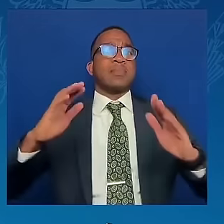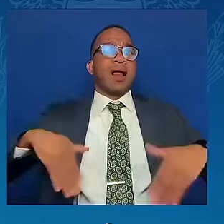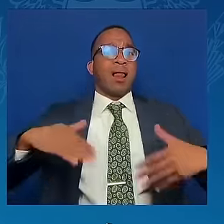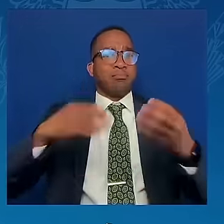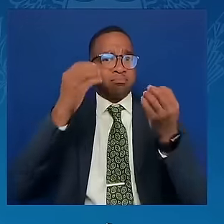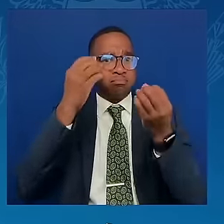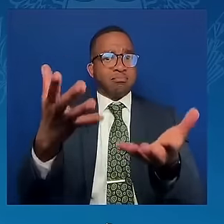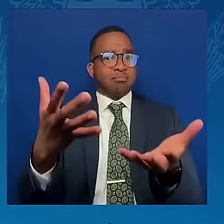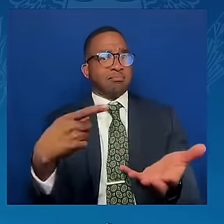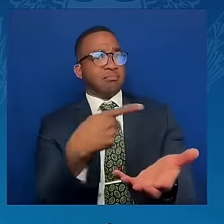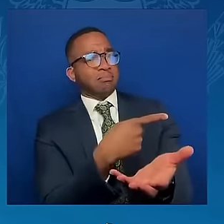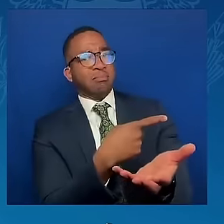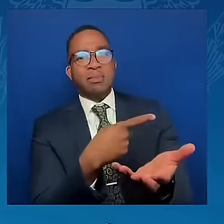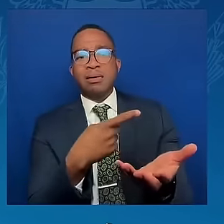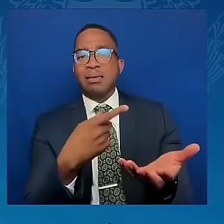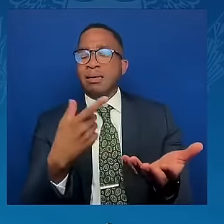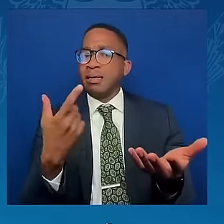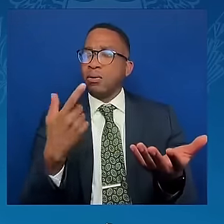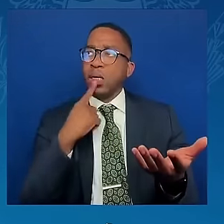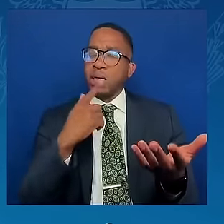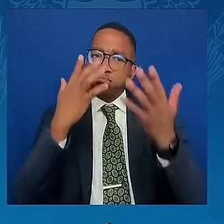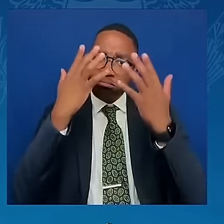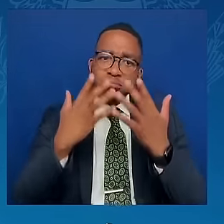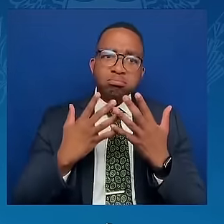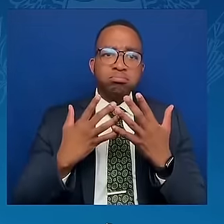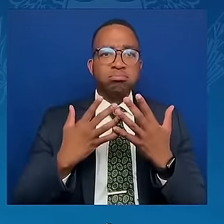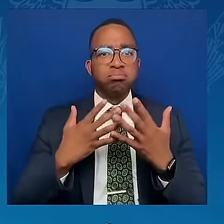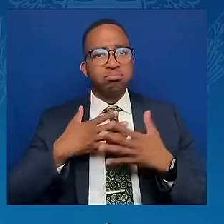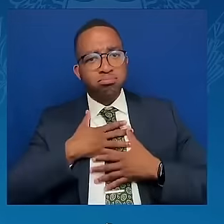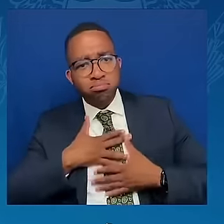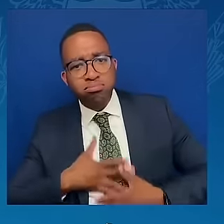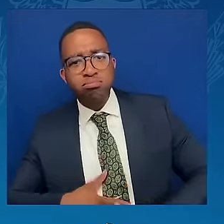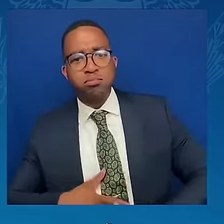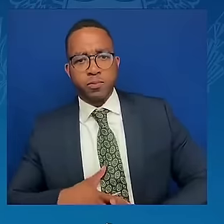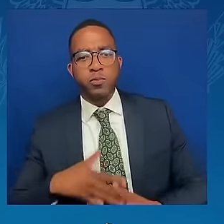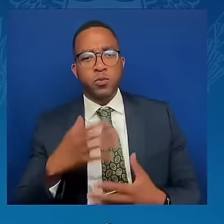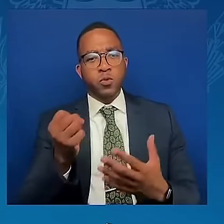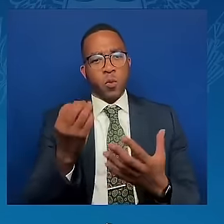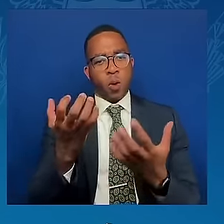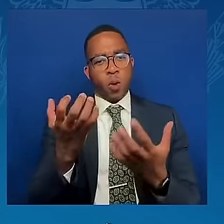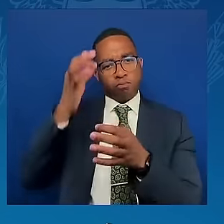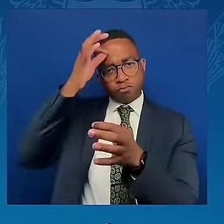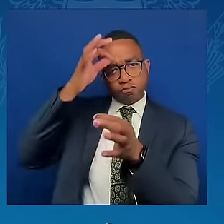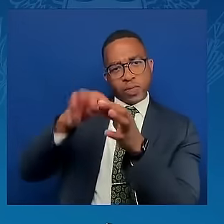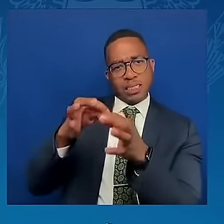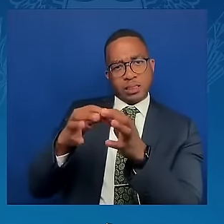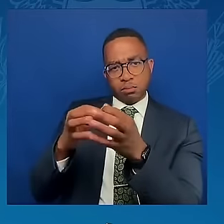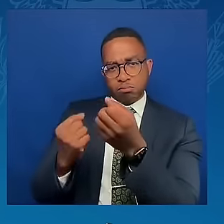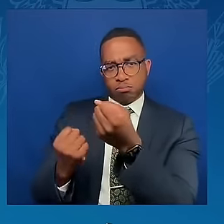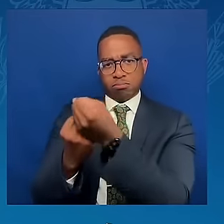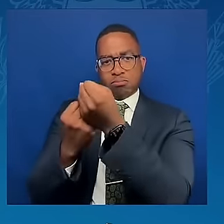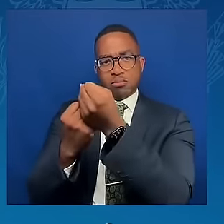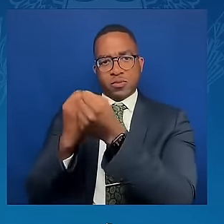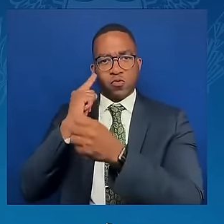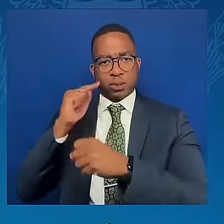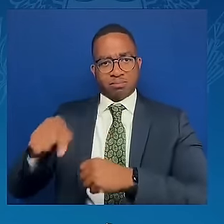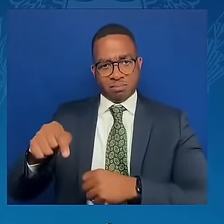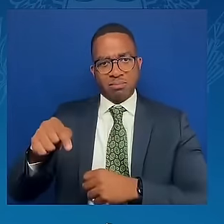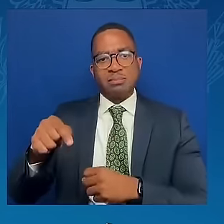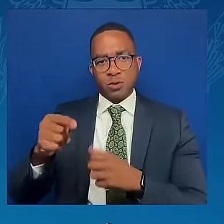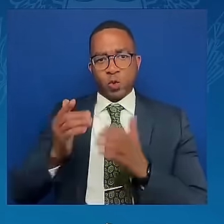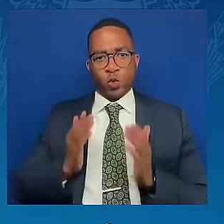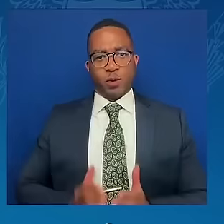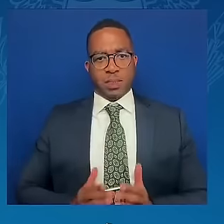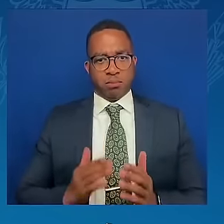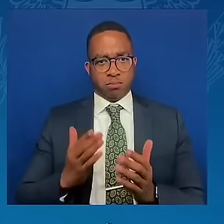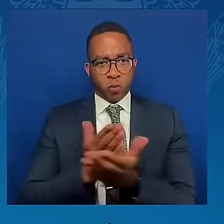in fundamental human rights, in the dignity and worth of the human person, in the equal rights